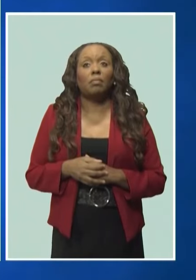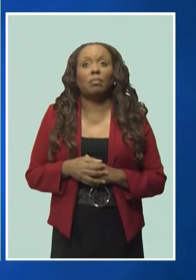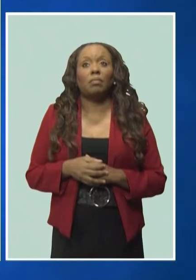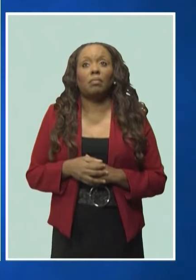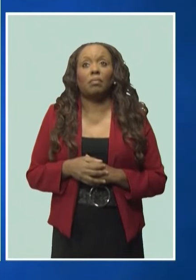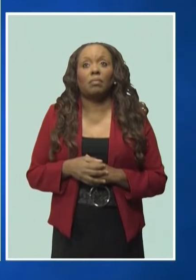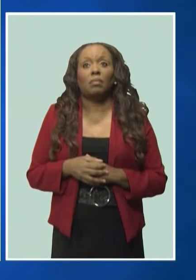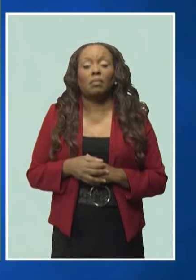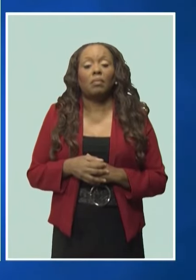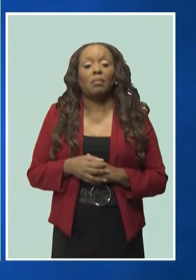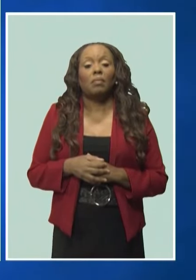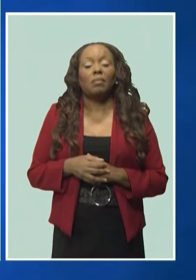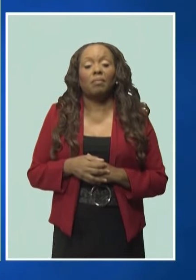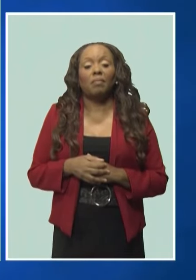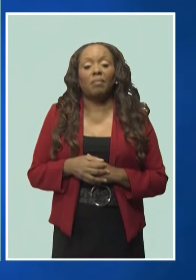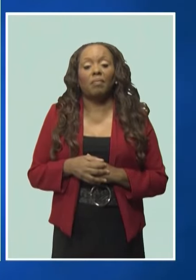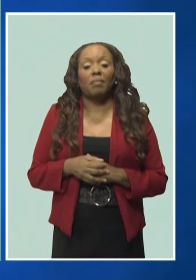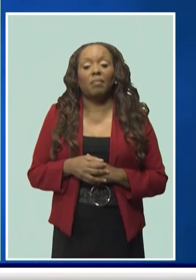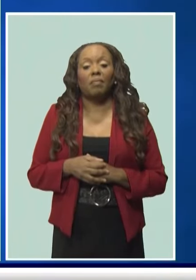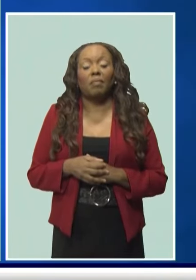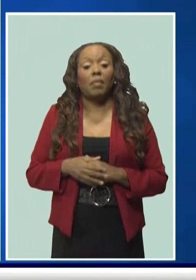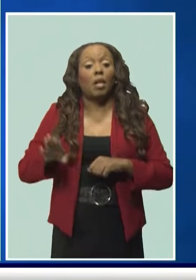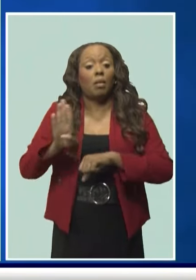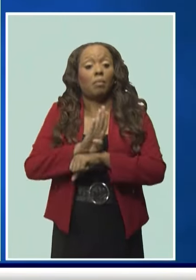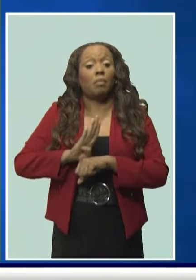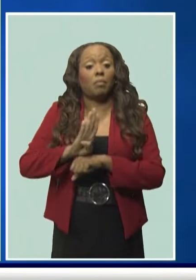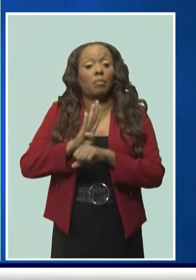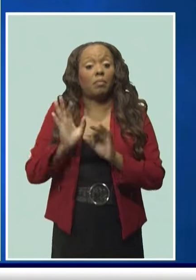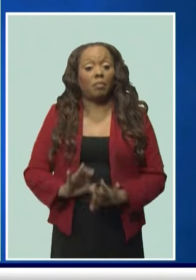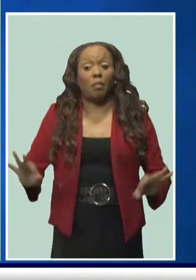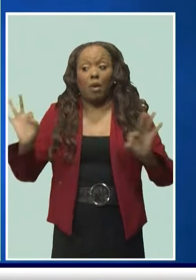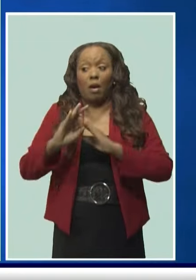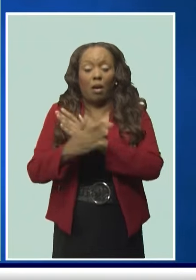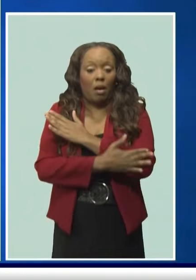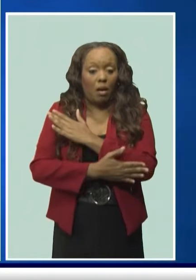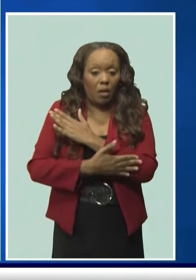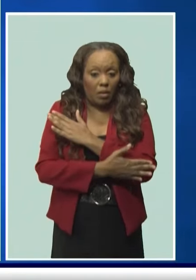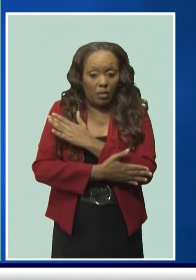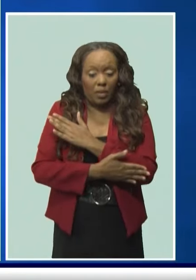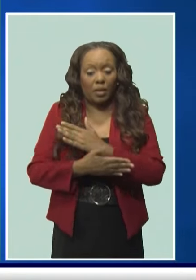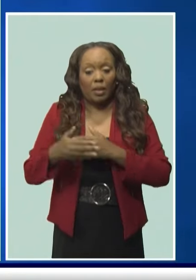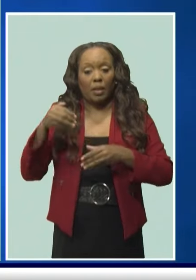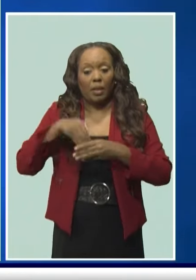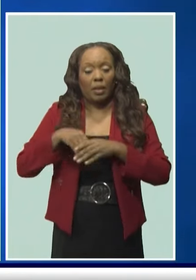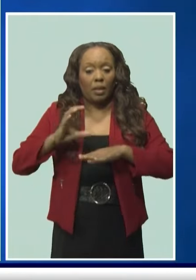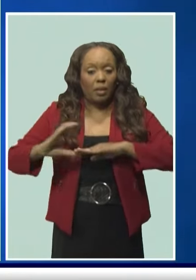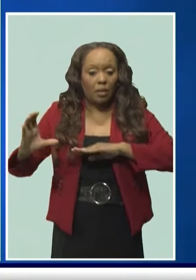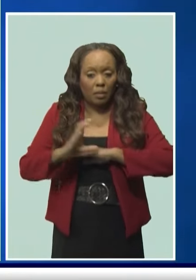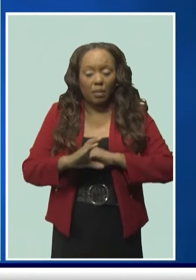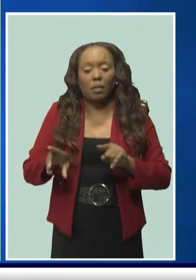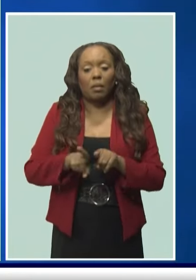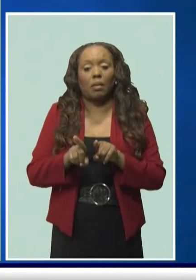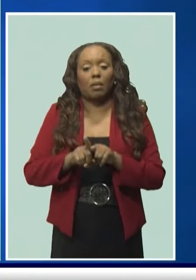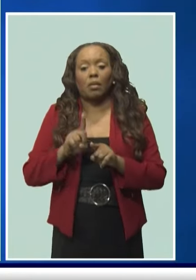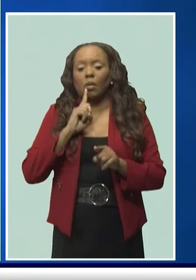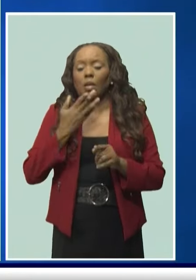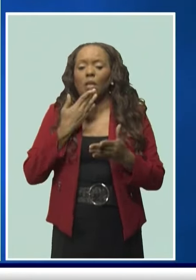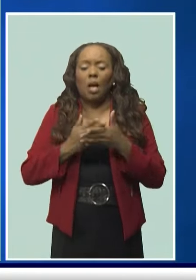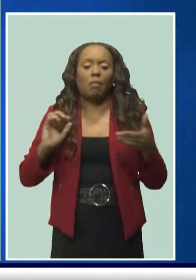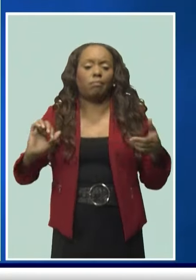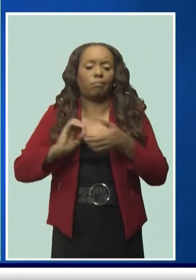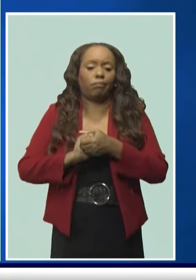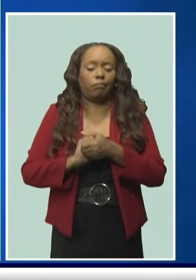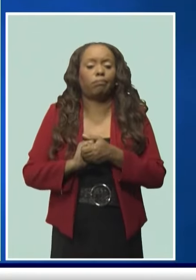Barbados is an important country in the Caribbean region and also a good friend and close partner for China in the